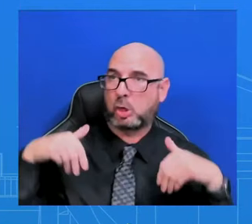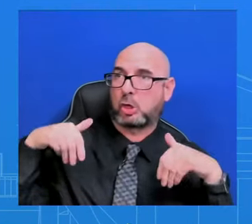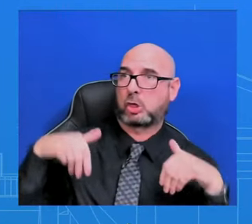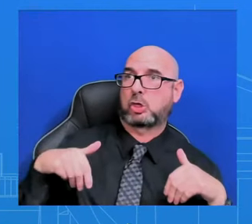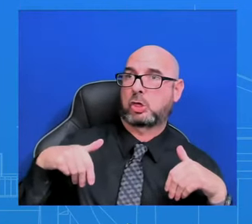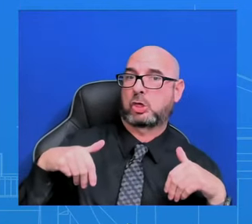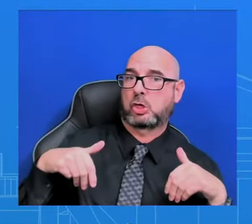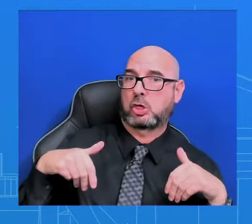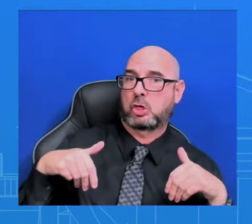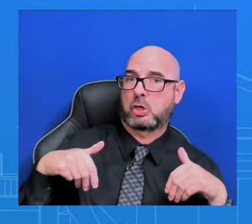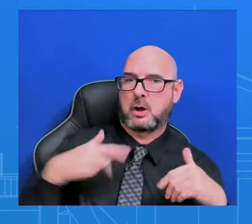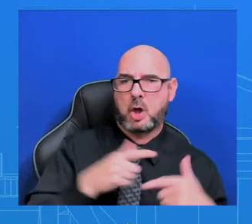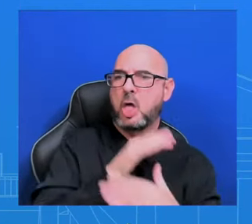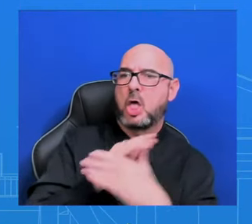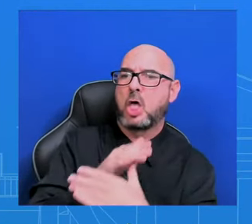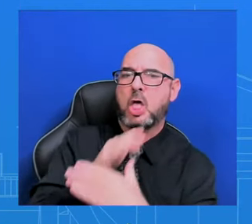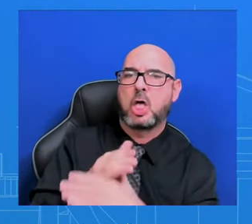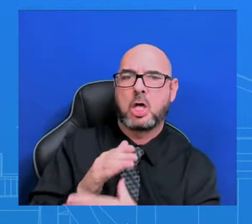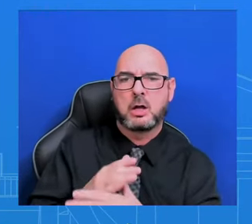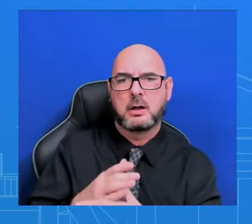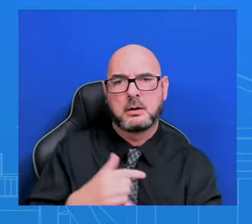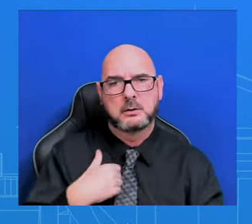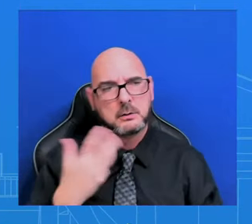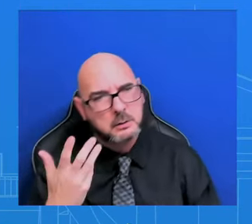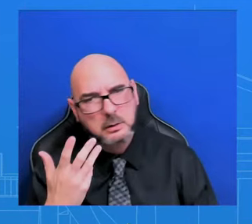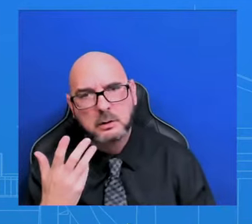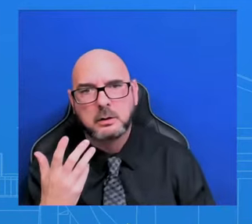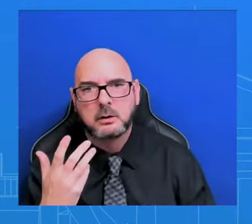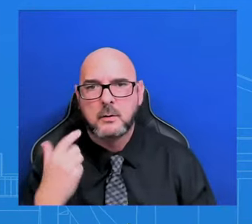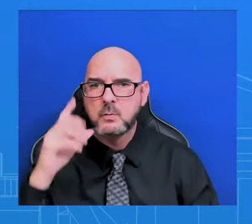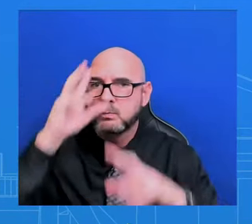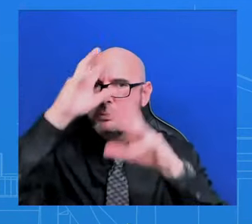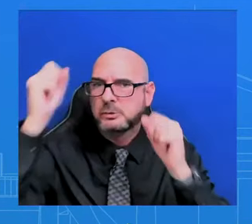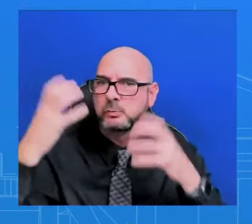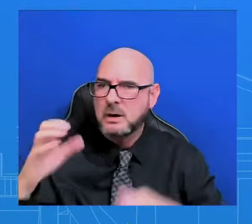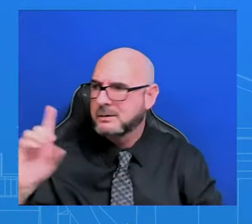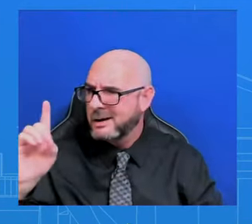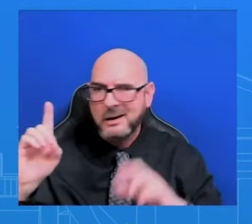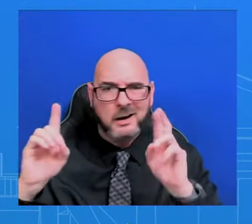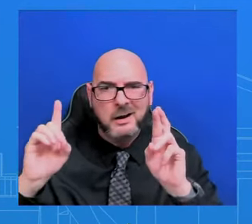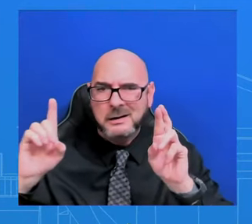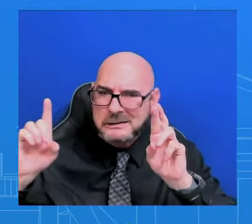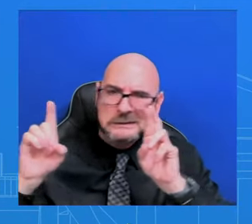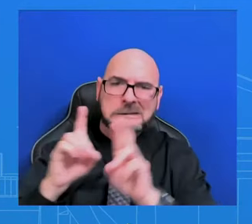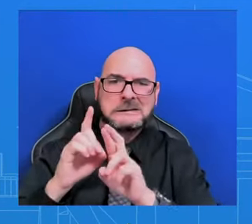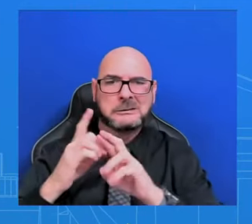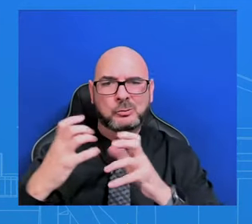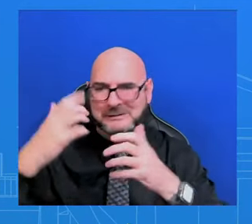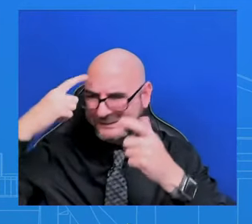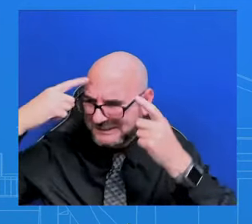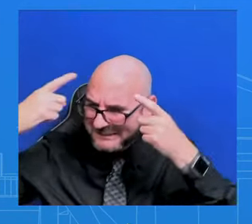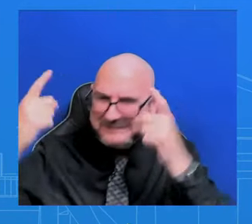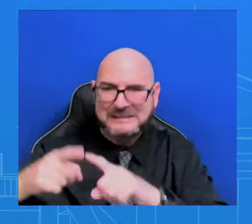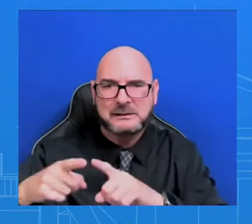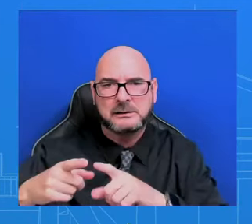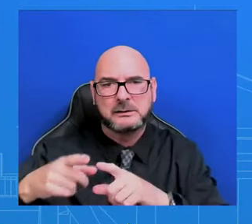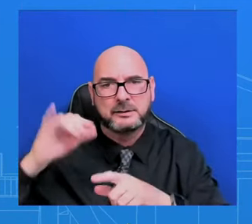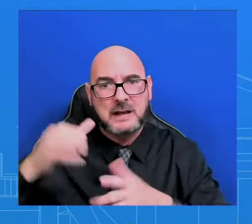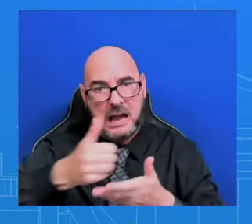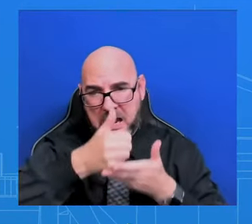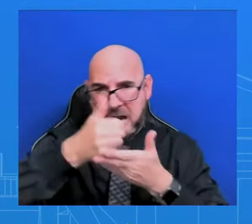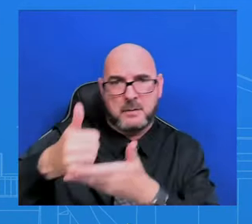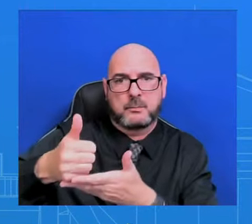He wants to see this done in a bipartisan way, bipartisan agreement that is effective and that actually has meaningful